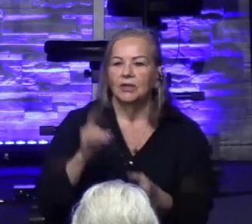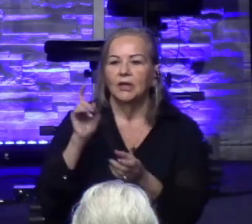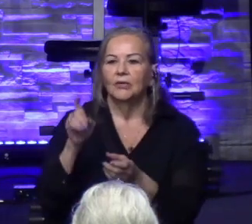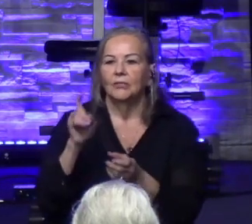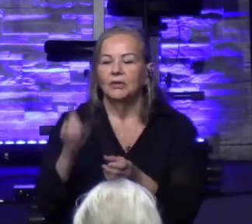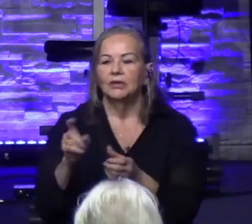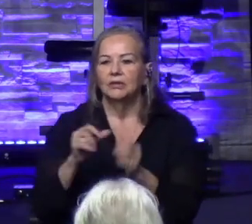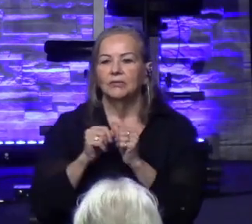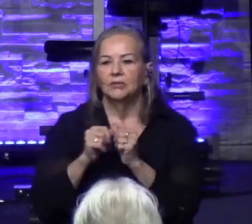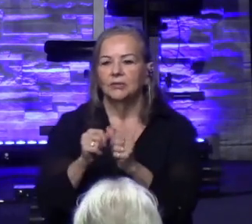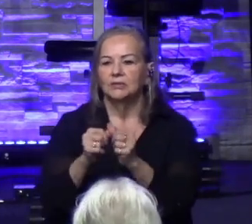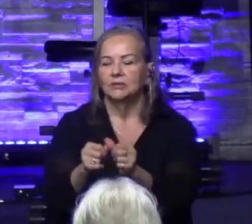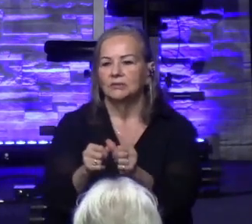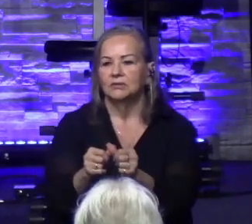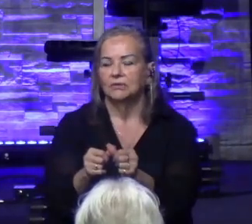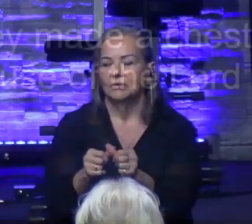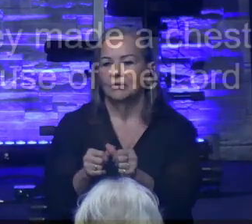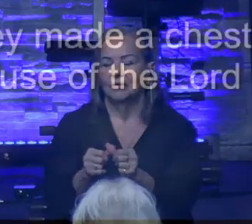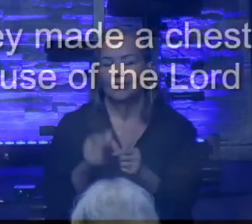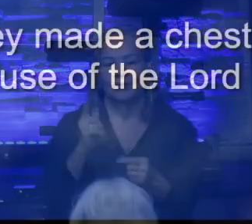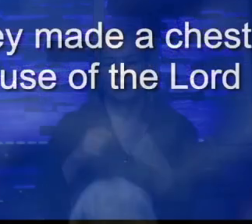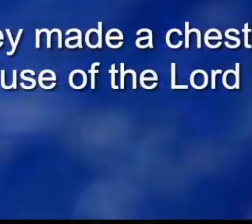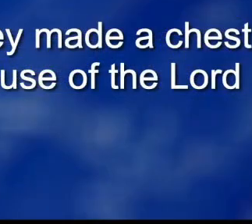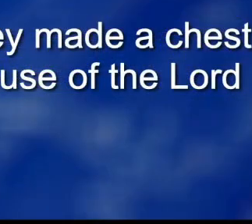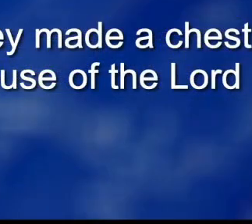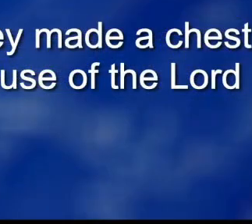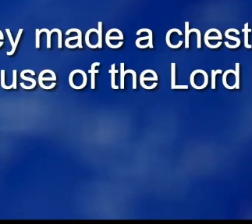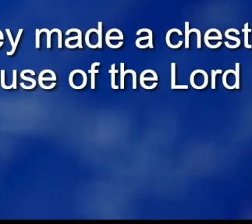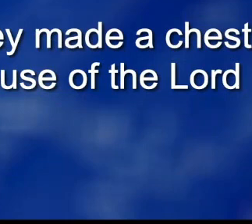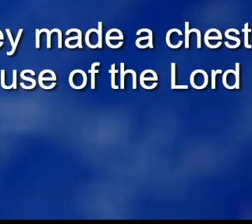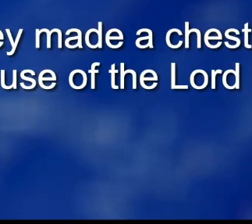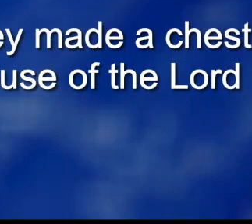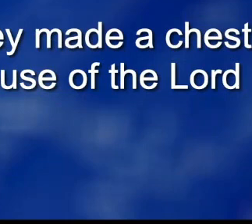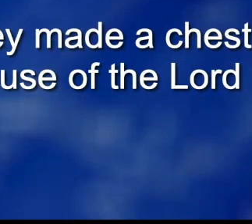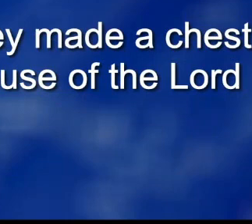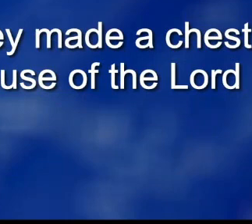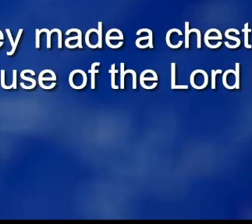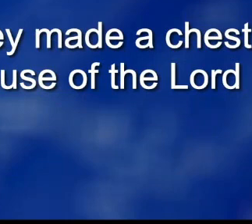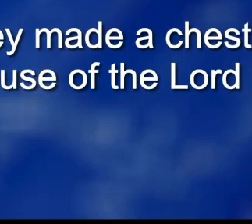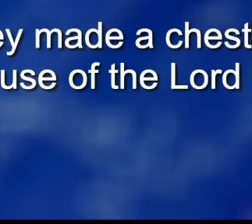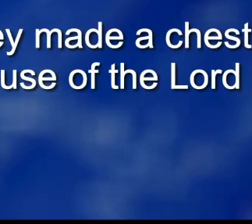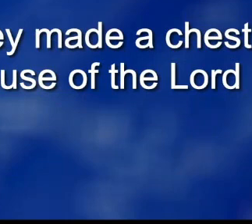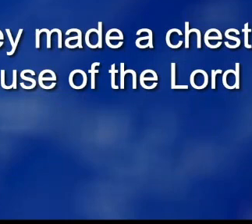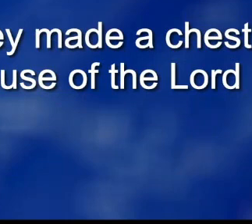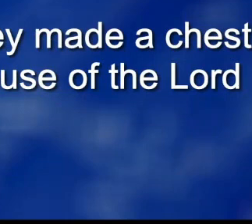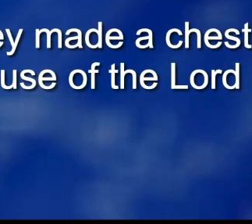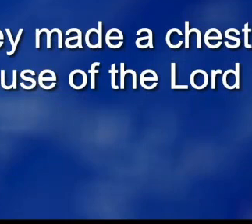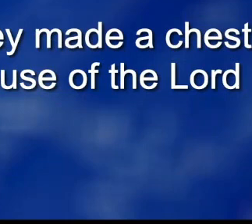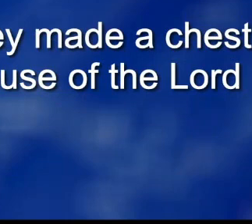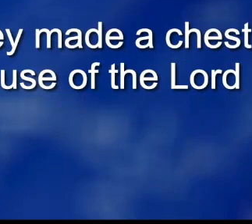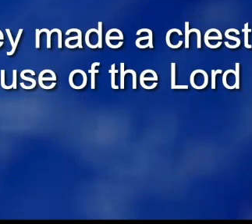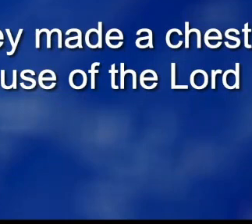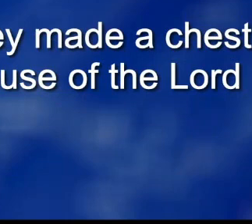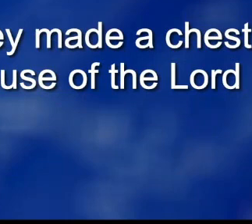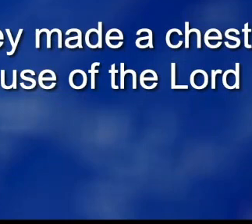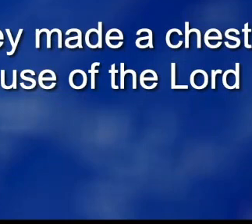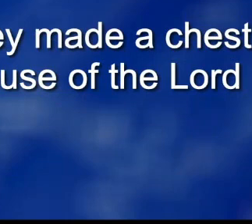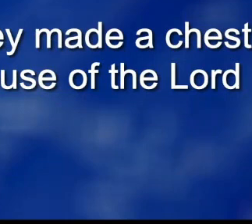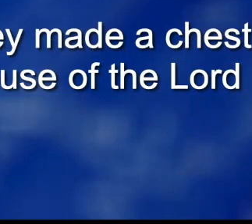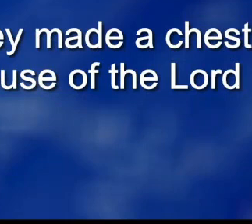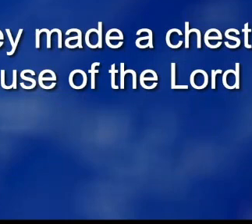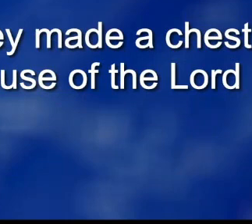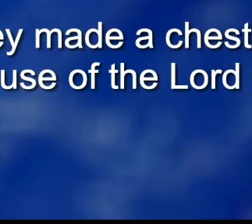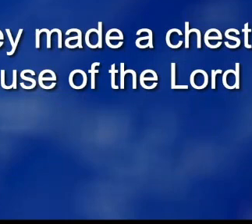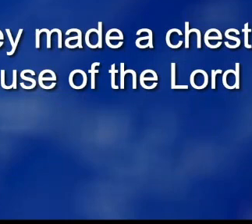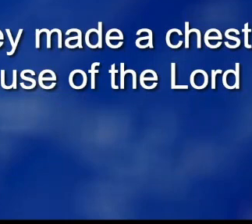to be persistent. We can't just give up. Man, if I had given up in July